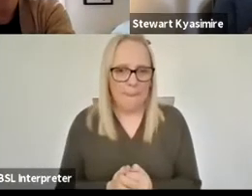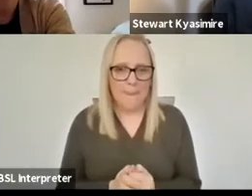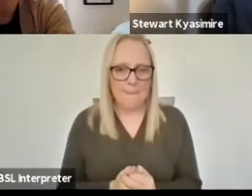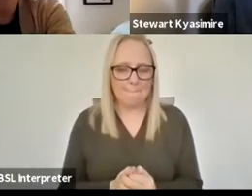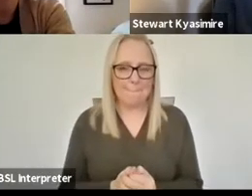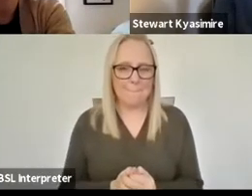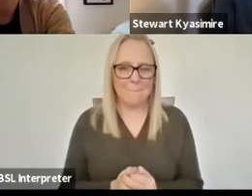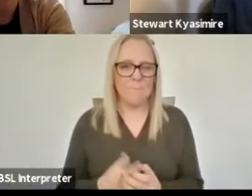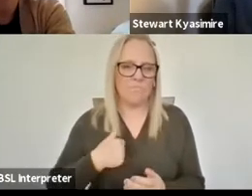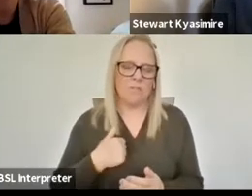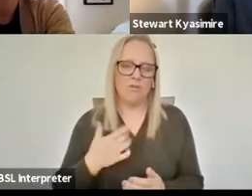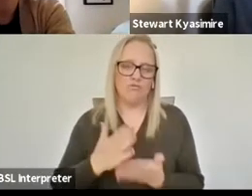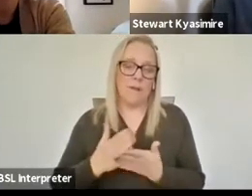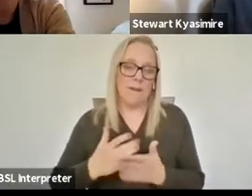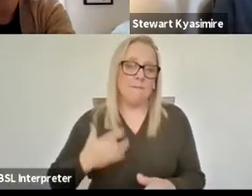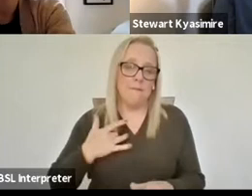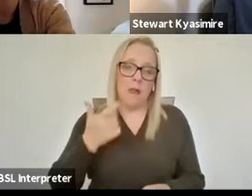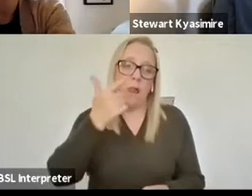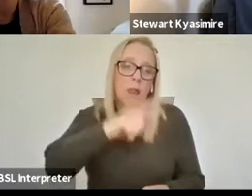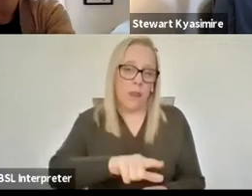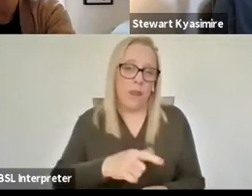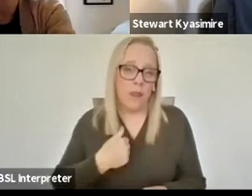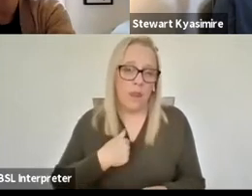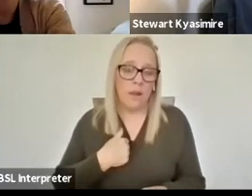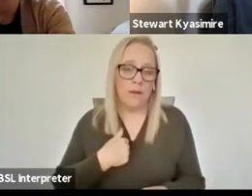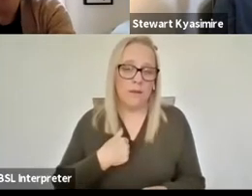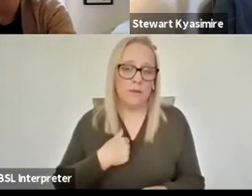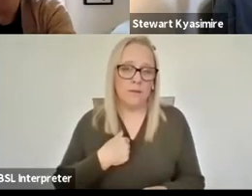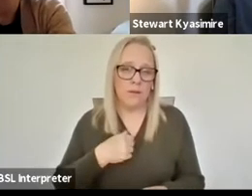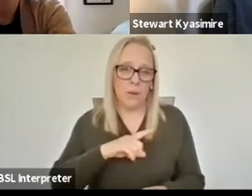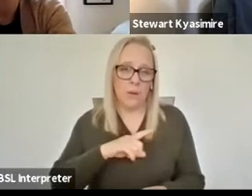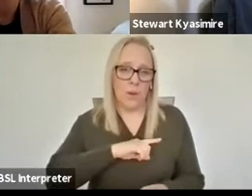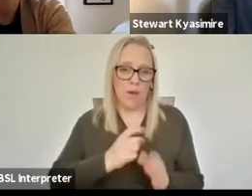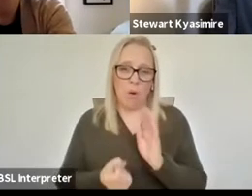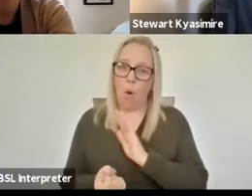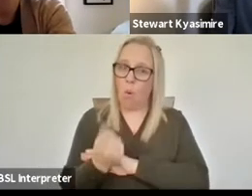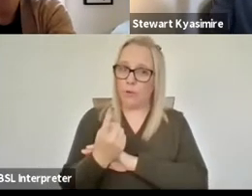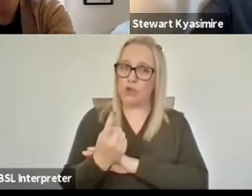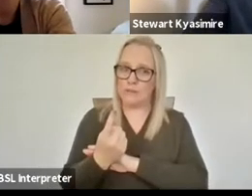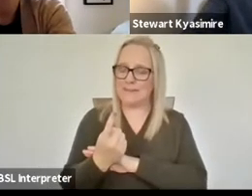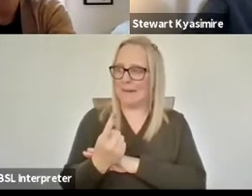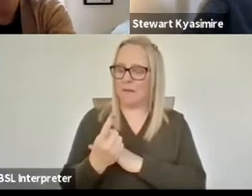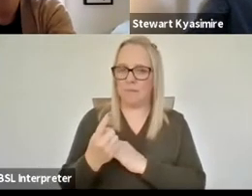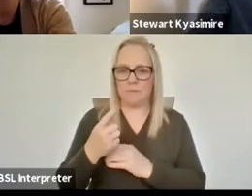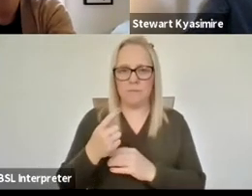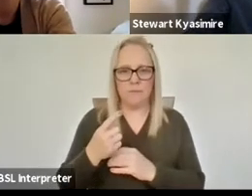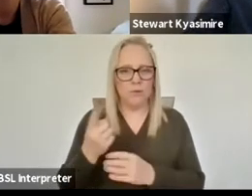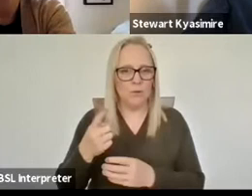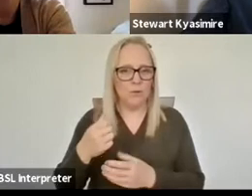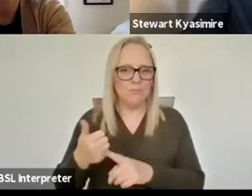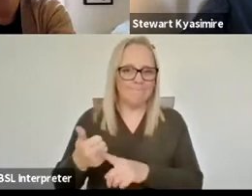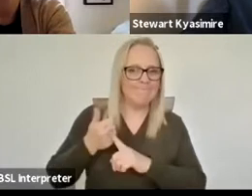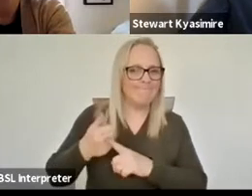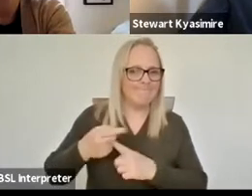feel like I've been fortunate enough to to be able to take advantage of what's happening now but how however the industry